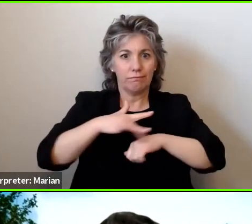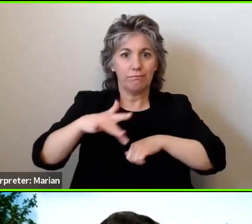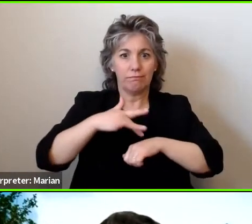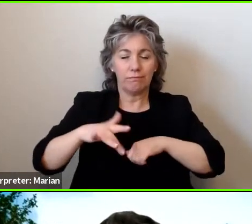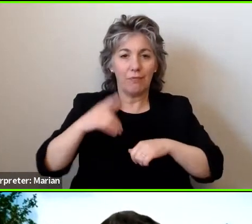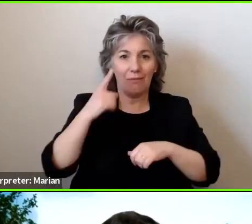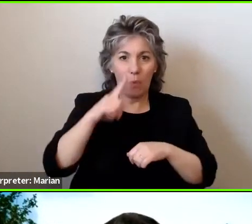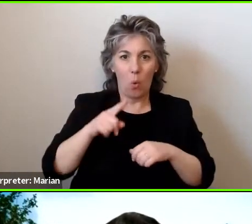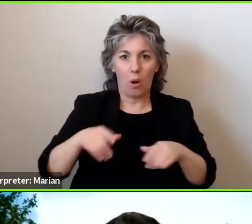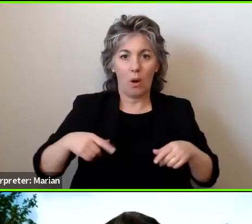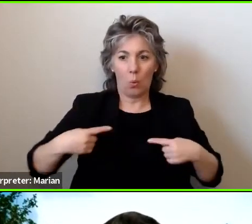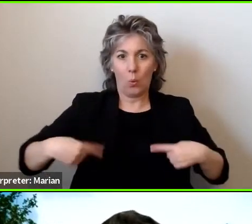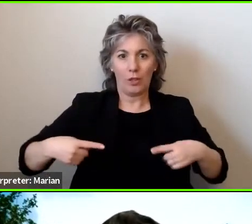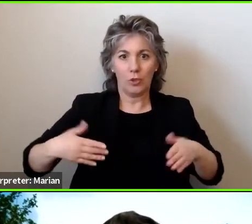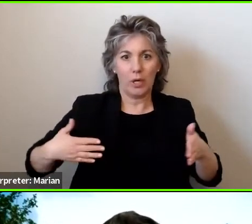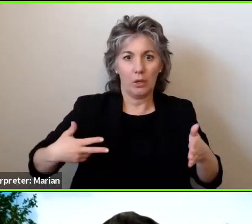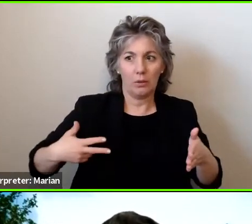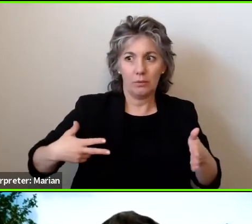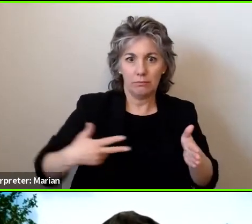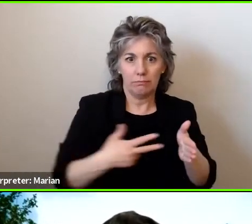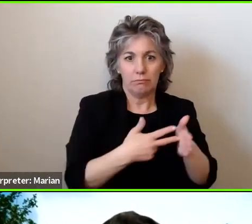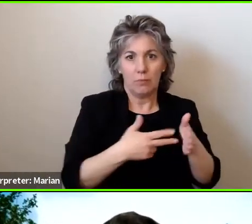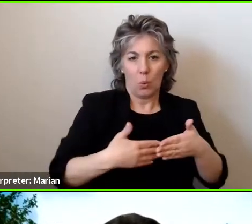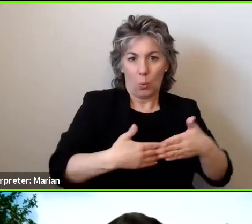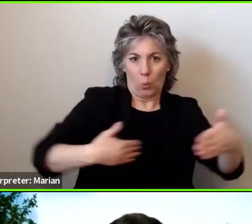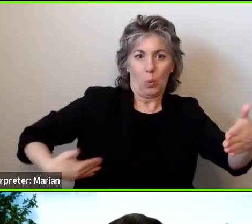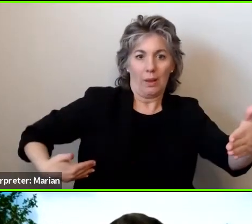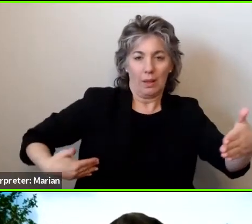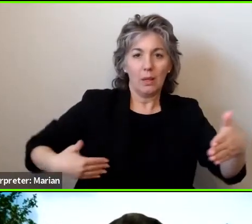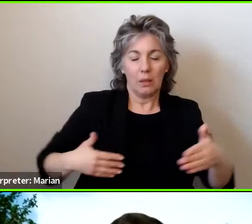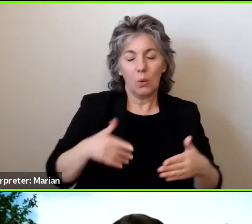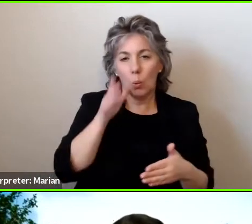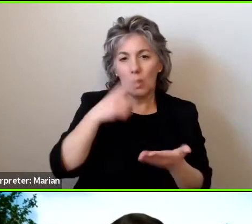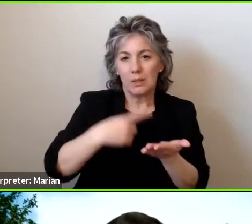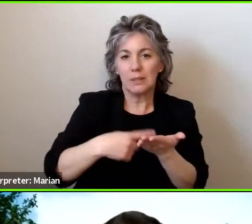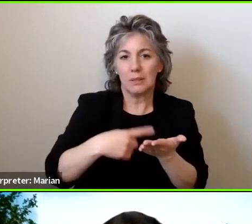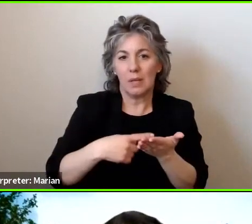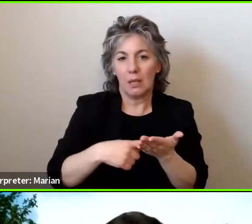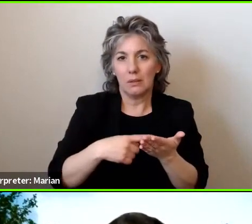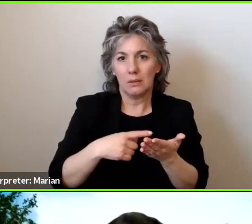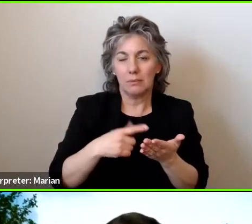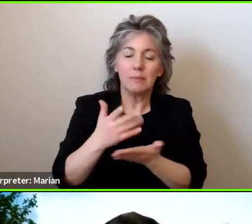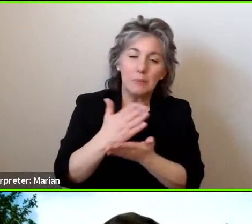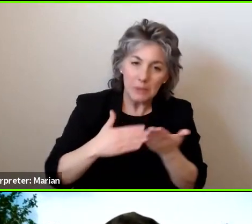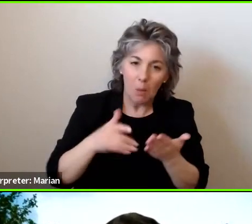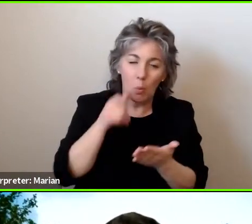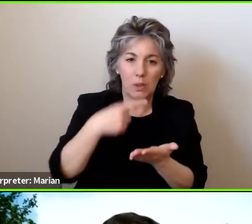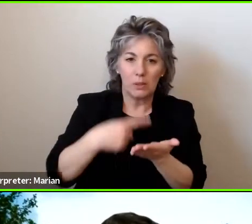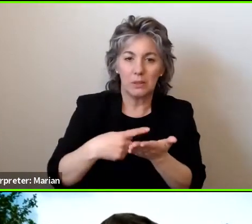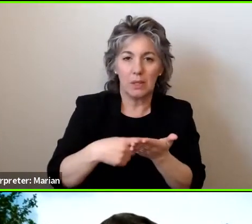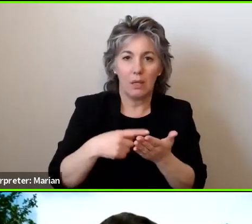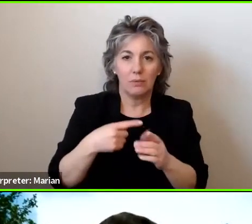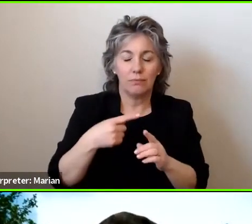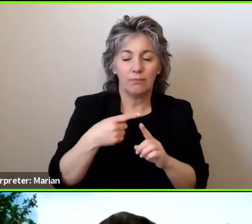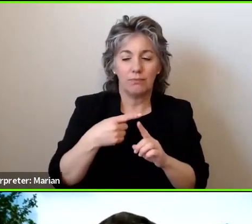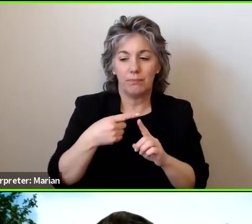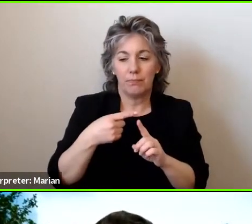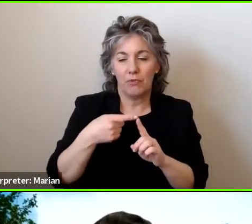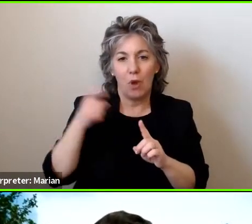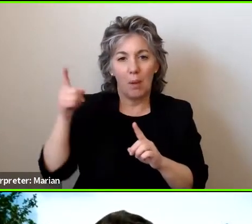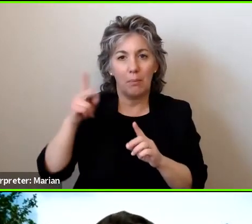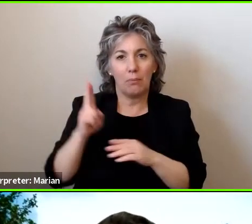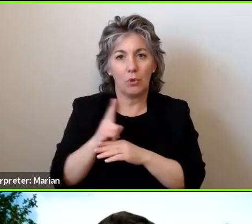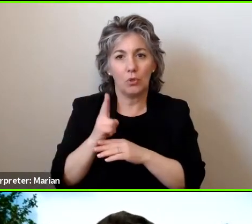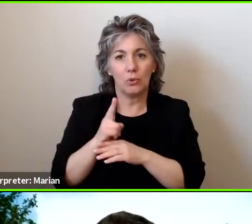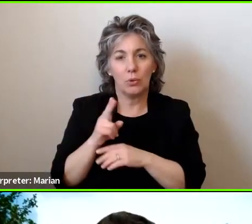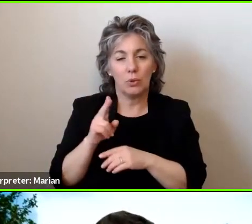And I think those will be handled, probably addressed. Some of those issues will be addressed by someone from the UB